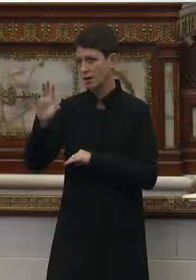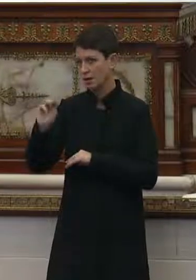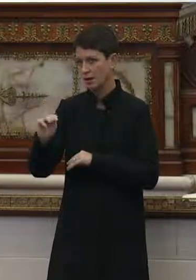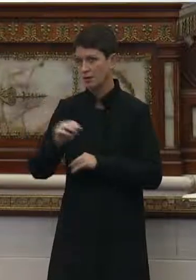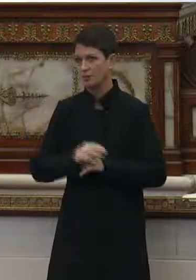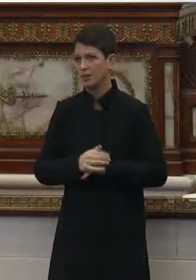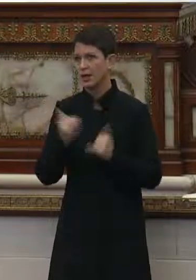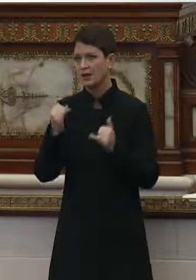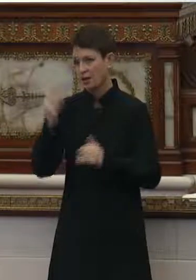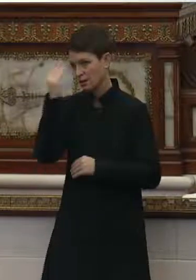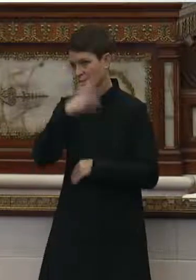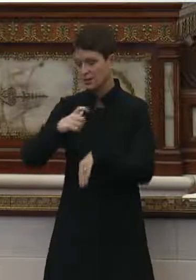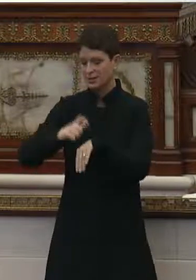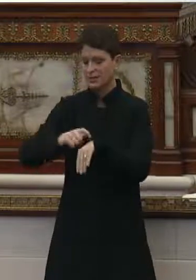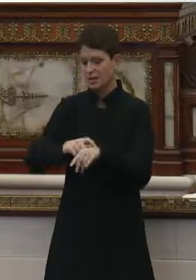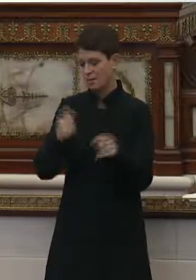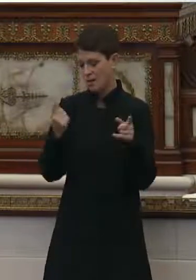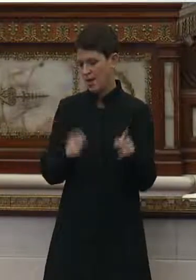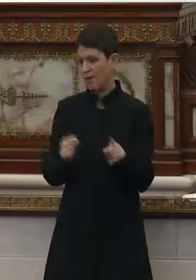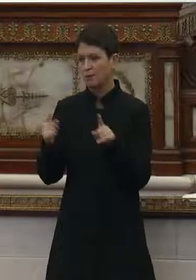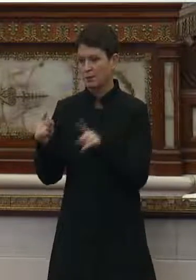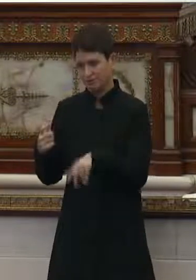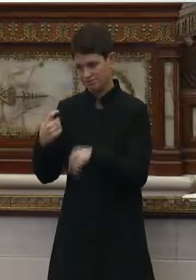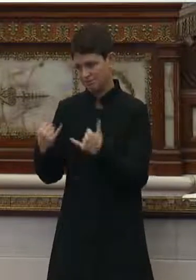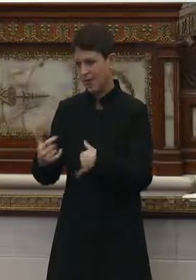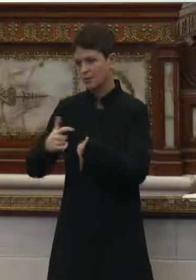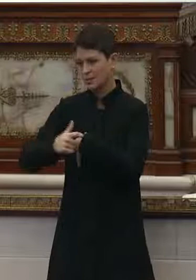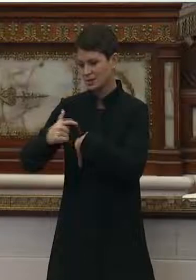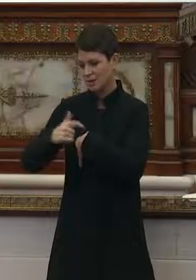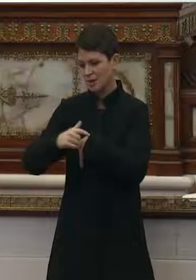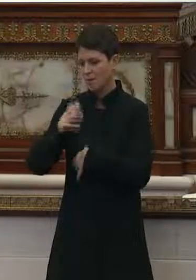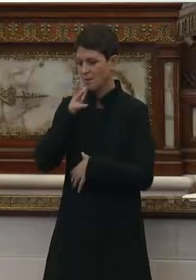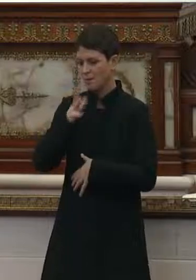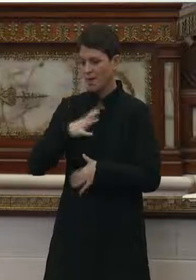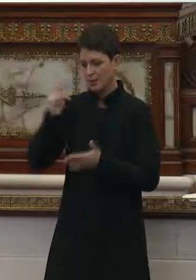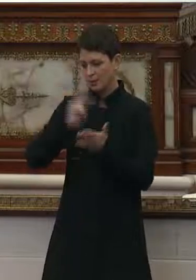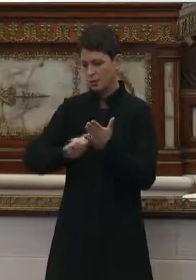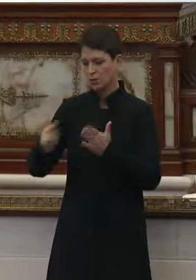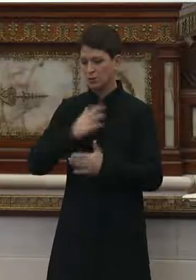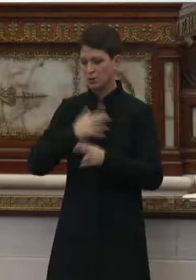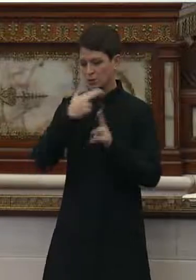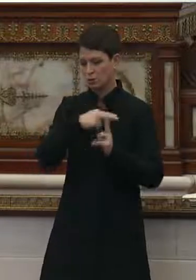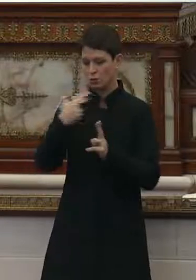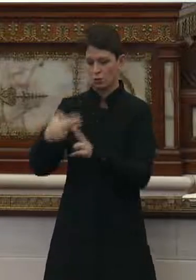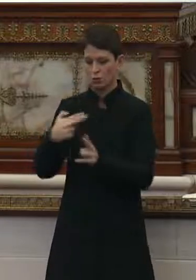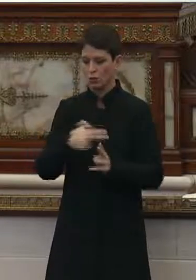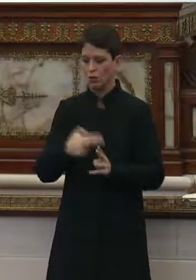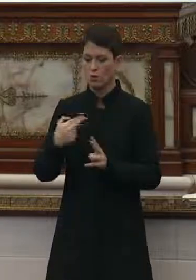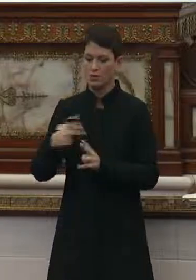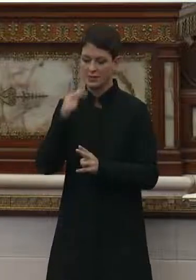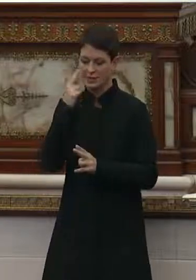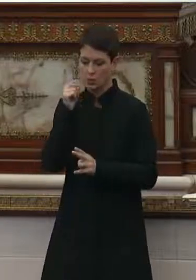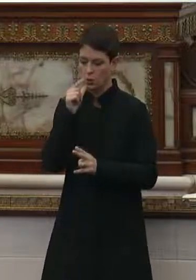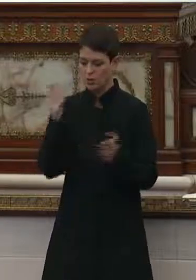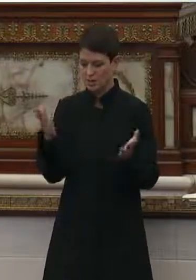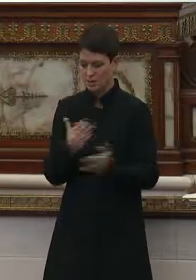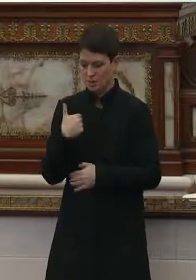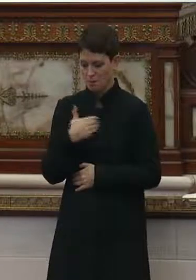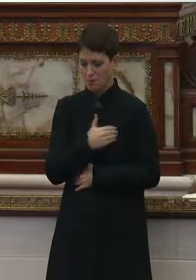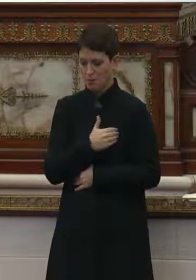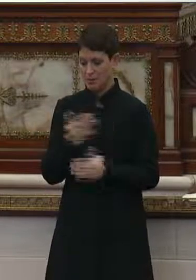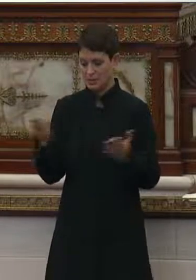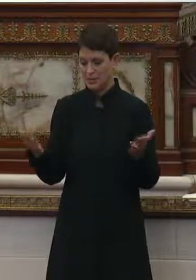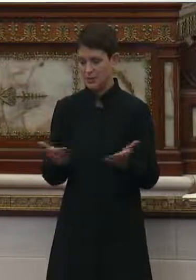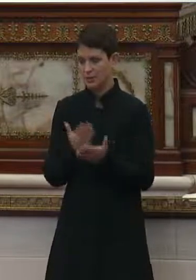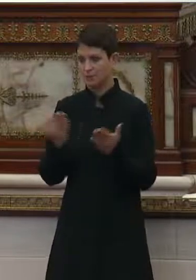I now know that the hour has come, and Madam Clerk, will you please call the roll call to take attendance. Members that are in